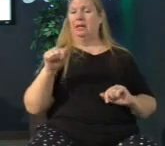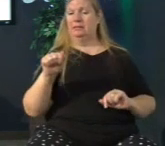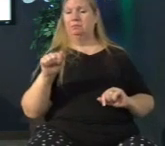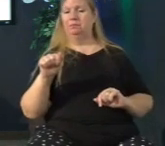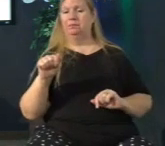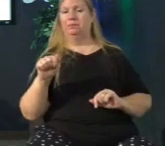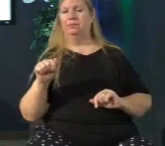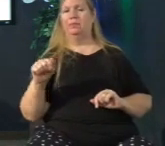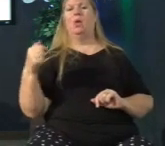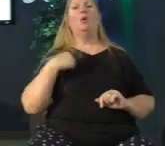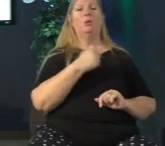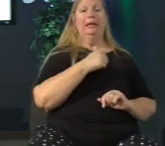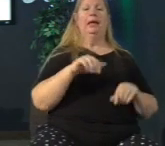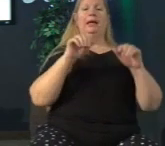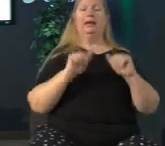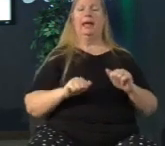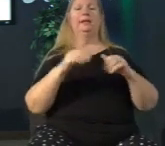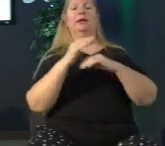we can comfort others